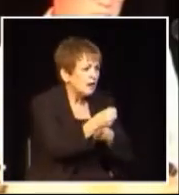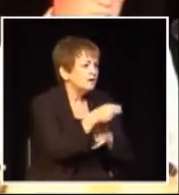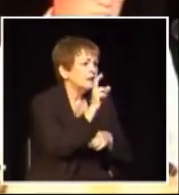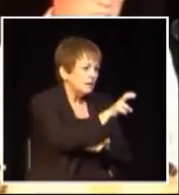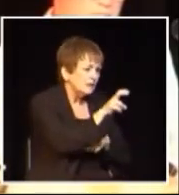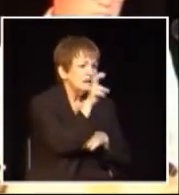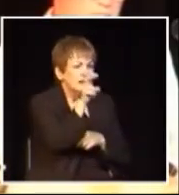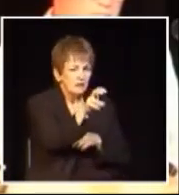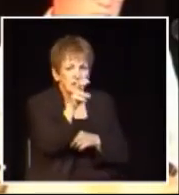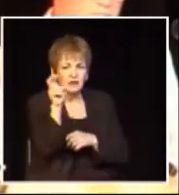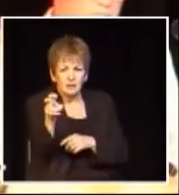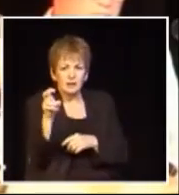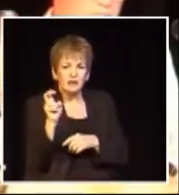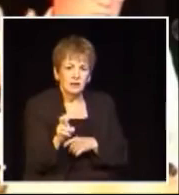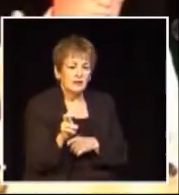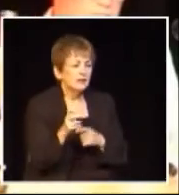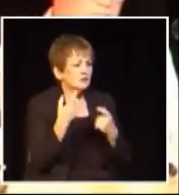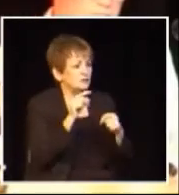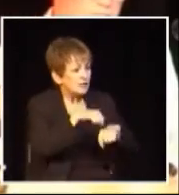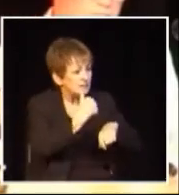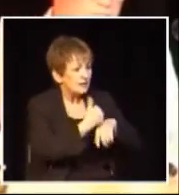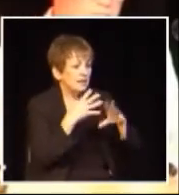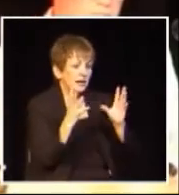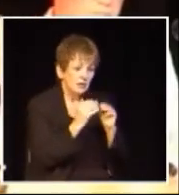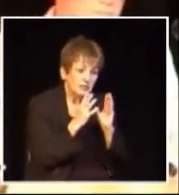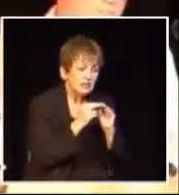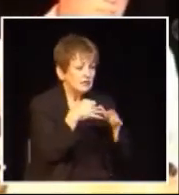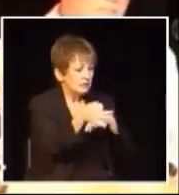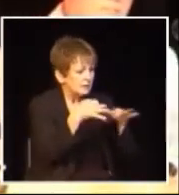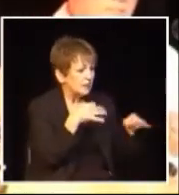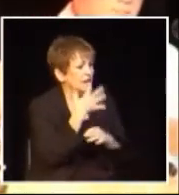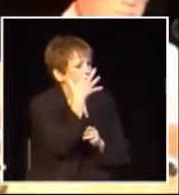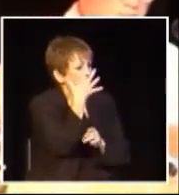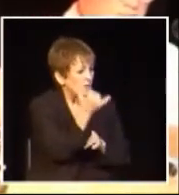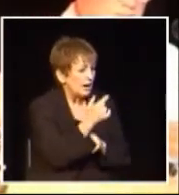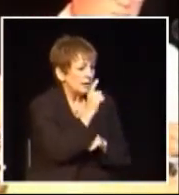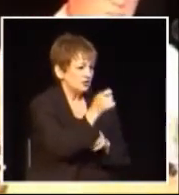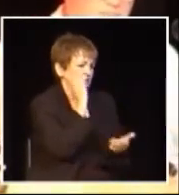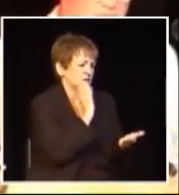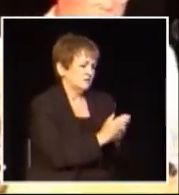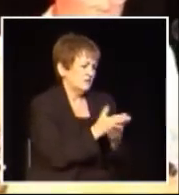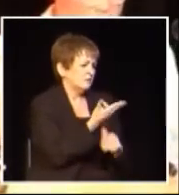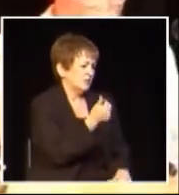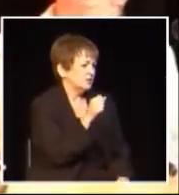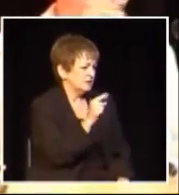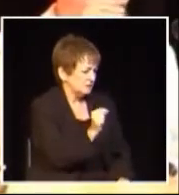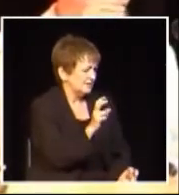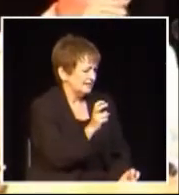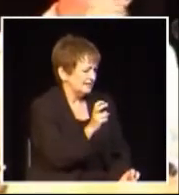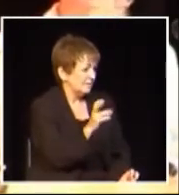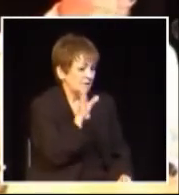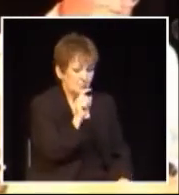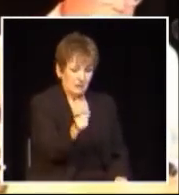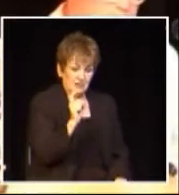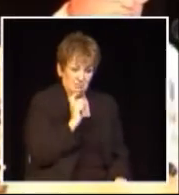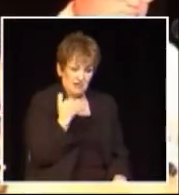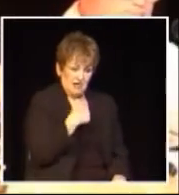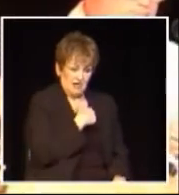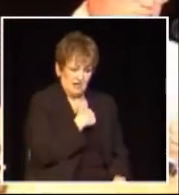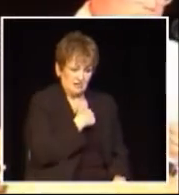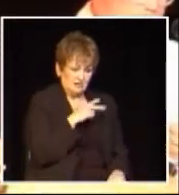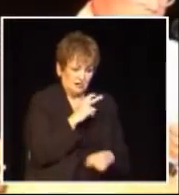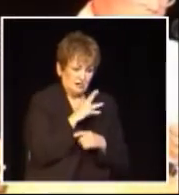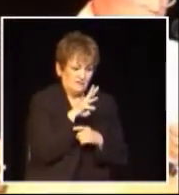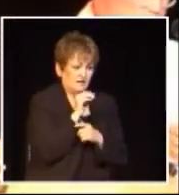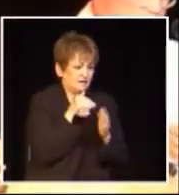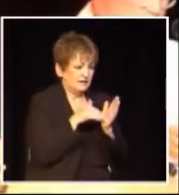but we have to go out and try to get the message to you as to why it is you vote yes to extinguish the HSD with